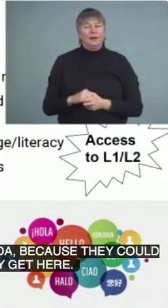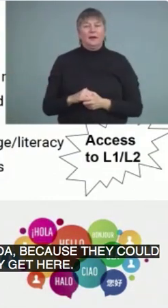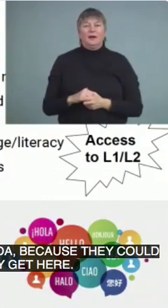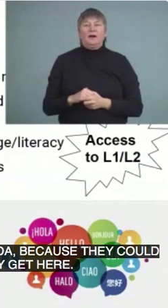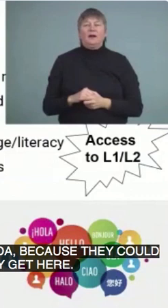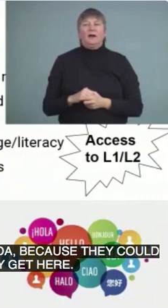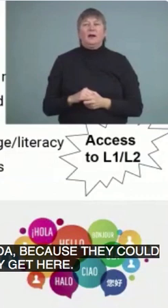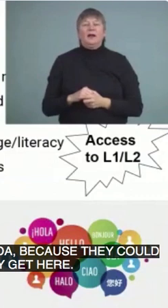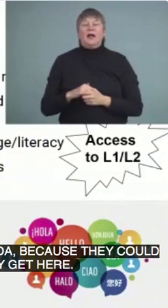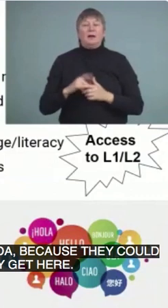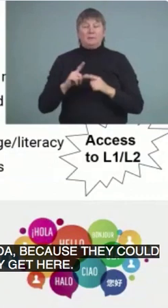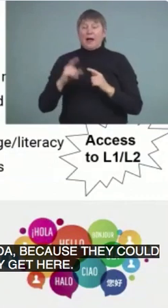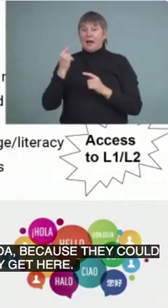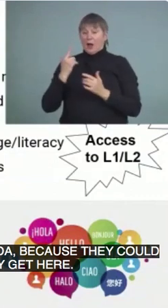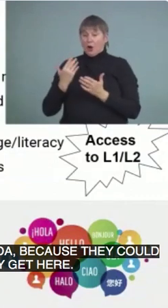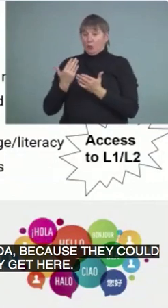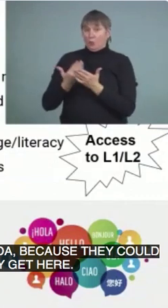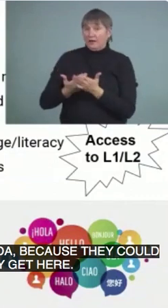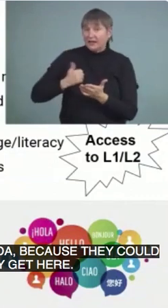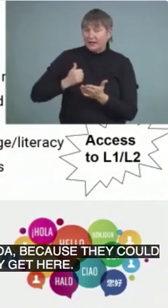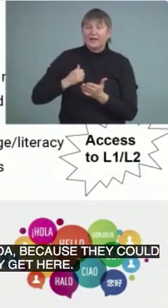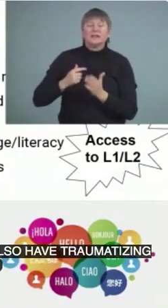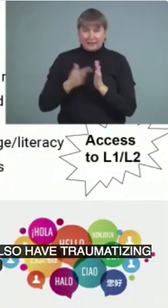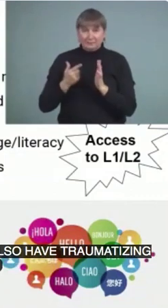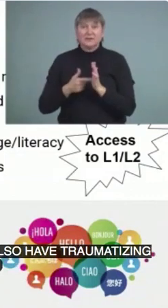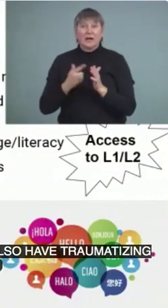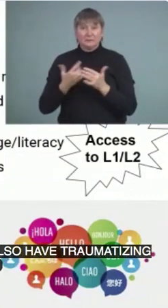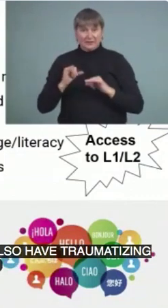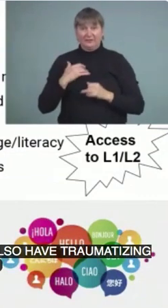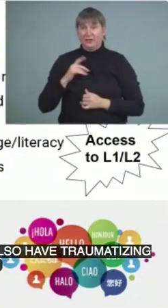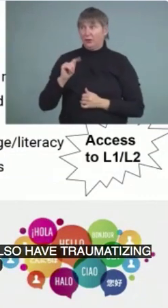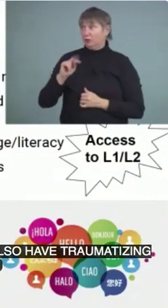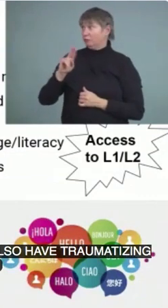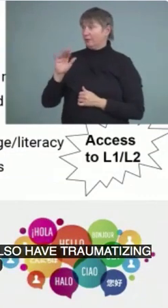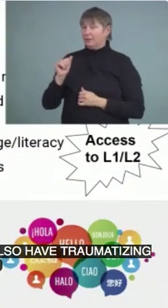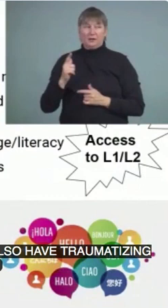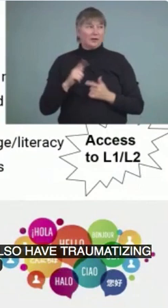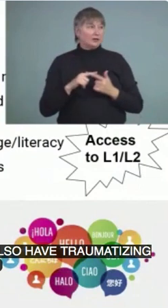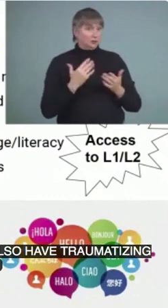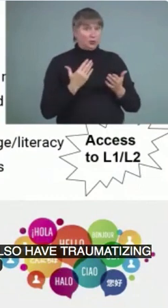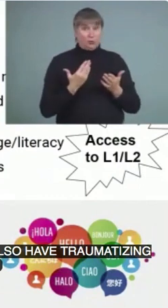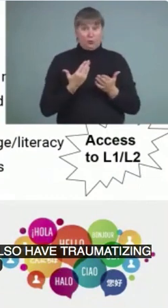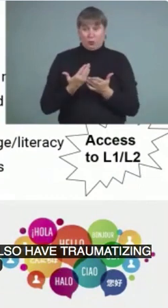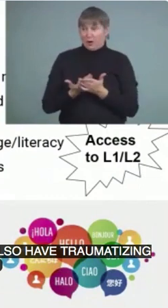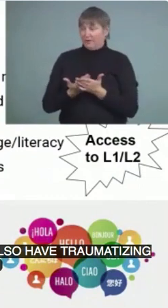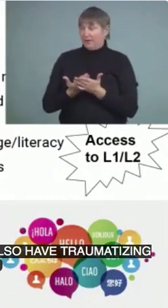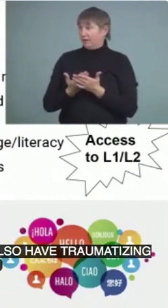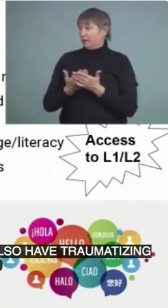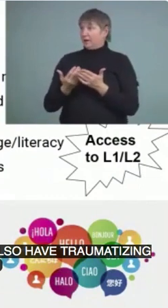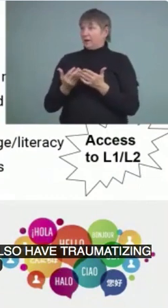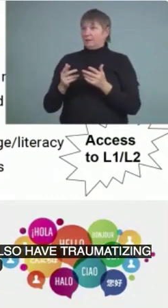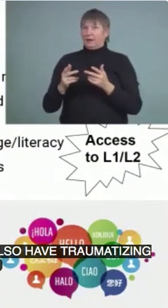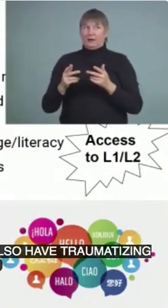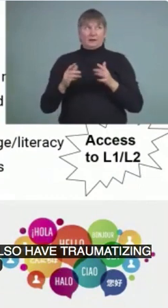when they land here. Because it's quite a different experience to be in a context where you don't